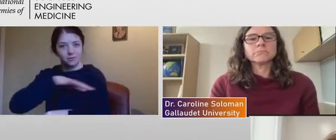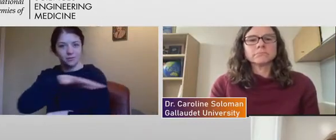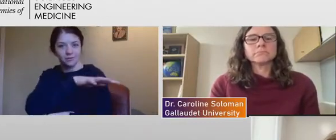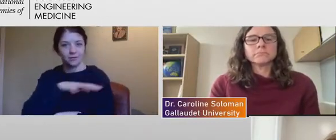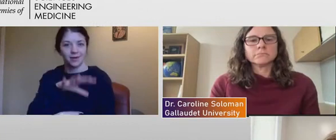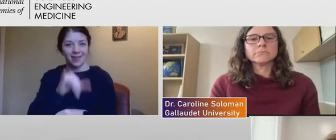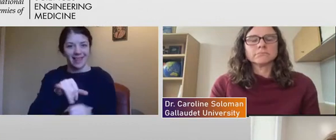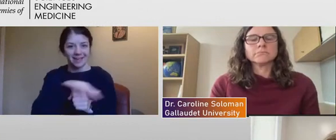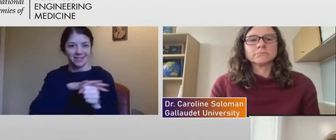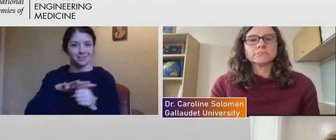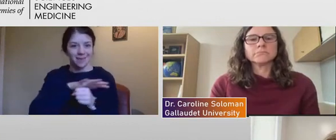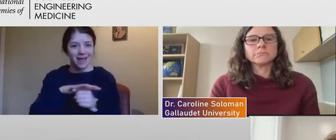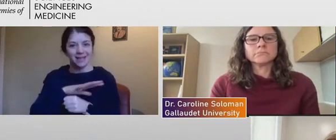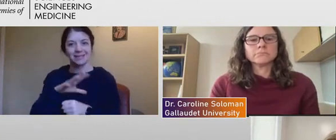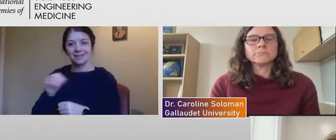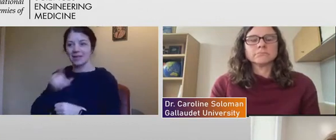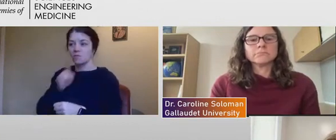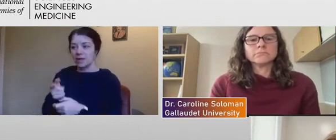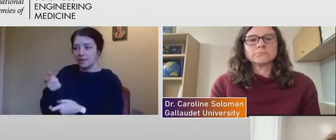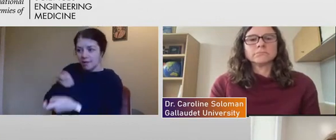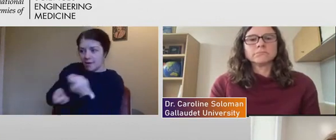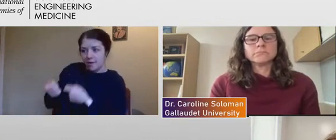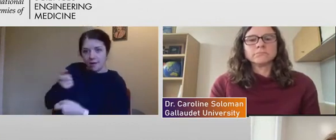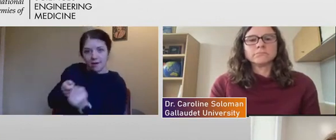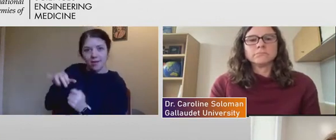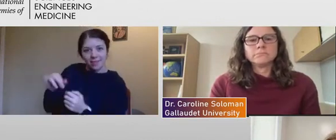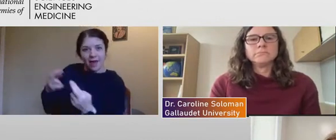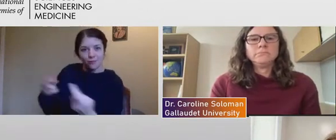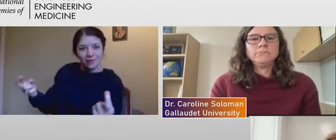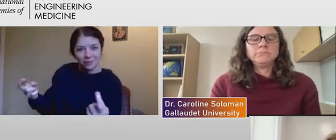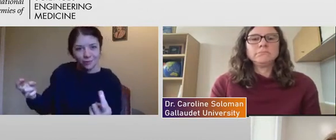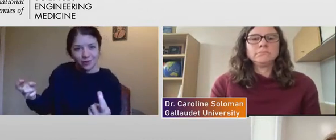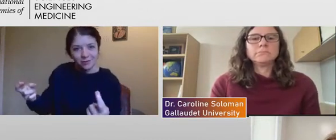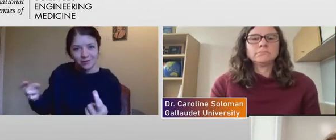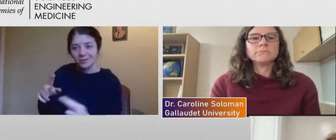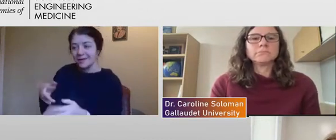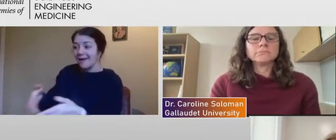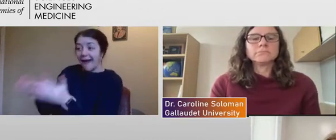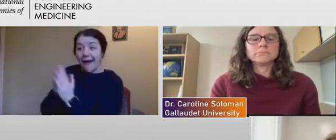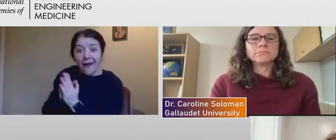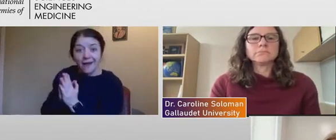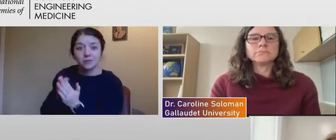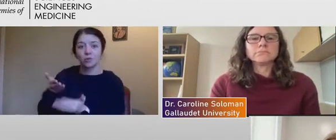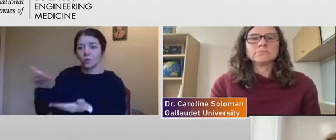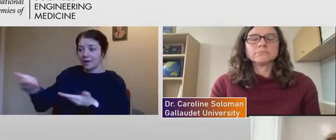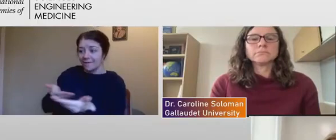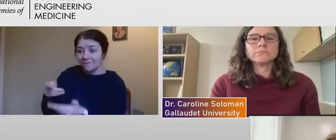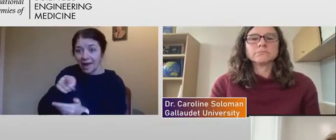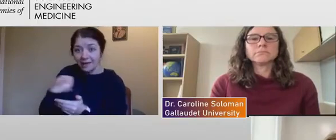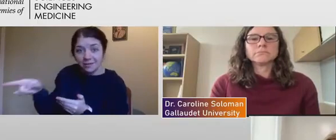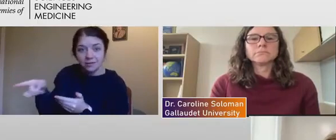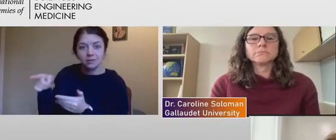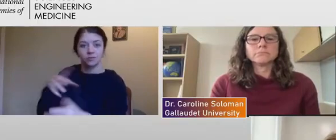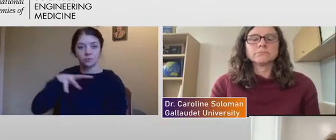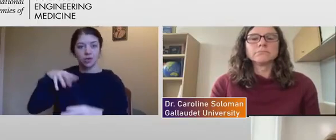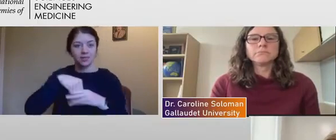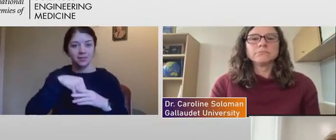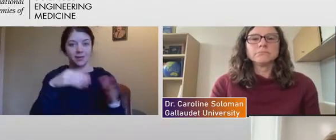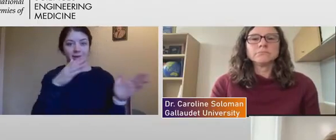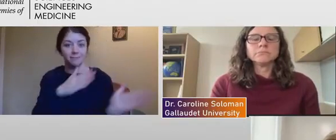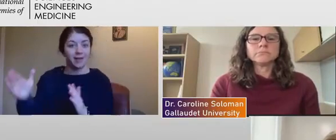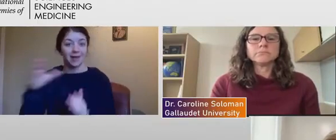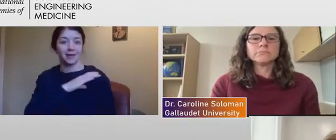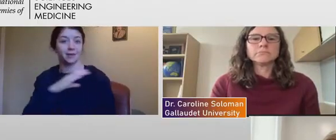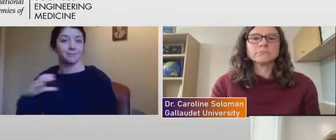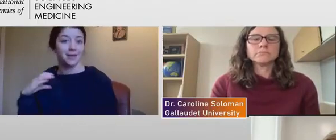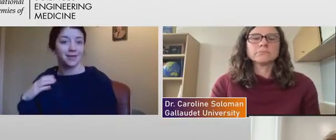you know, tap into that resource and ask or invite people to participate in planning committees